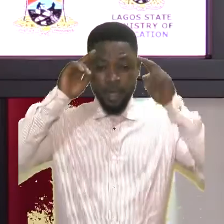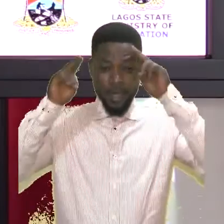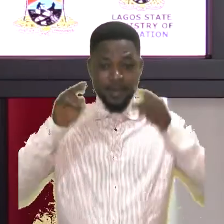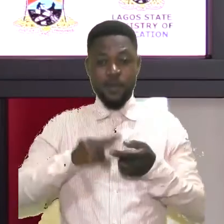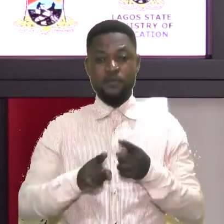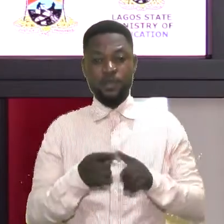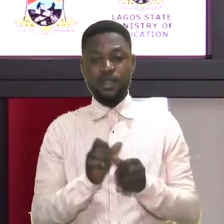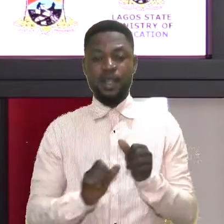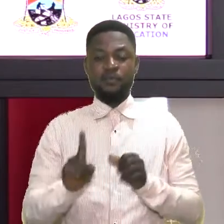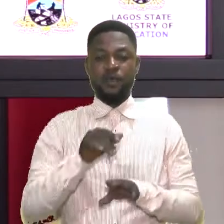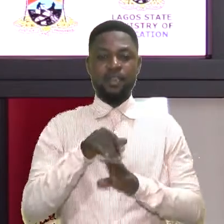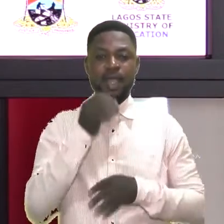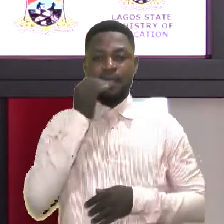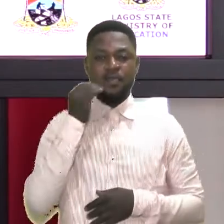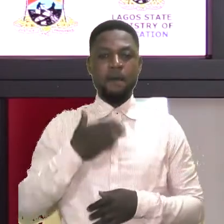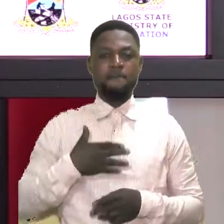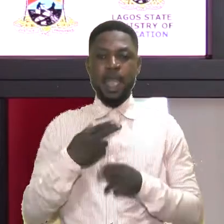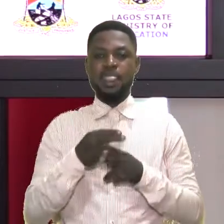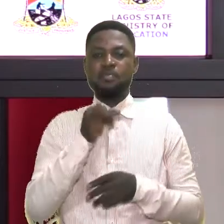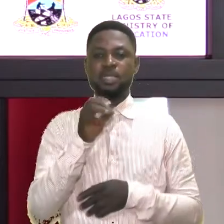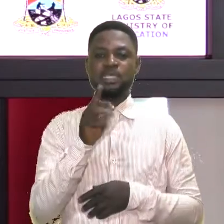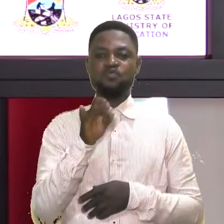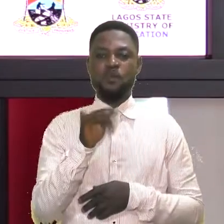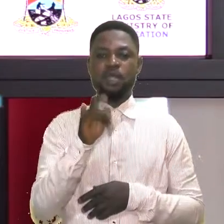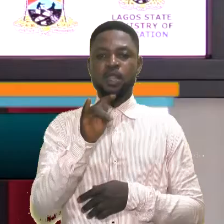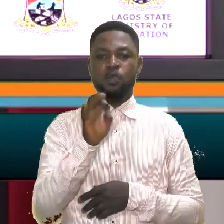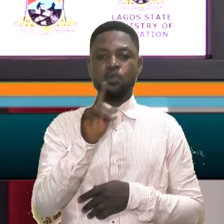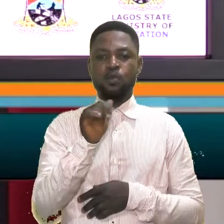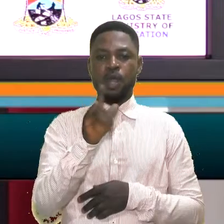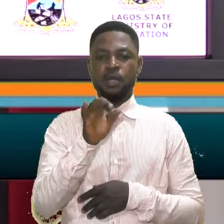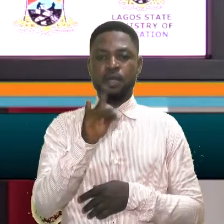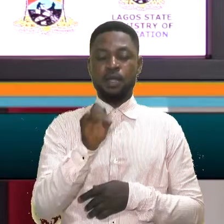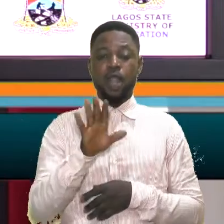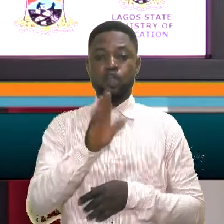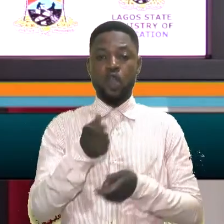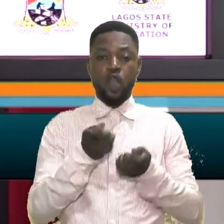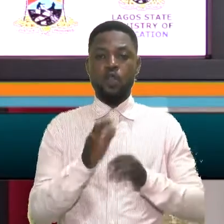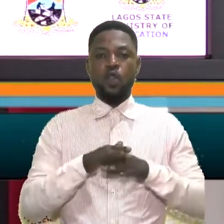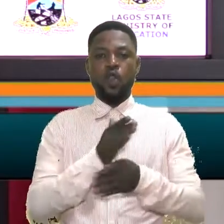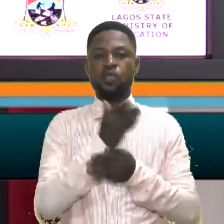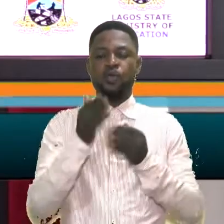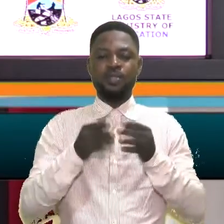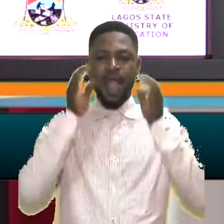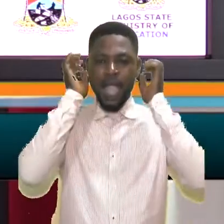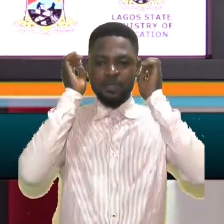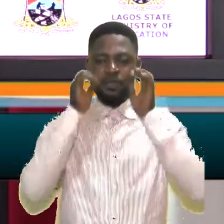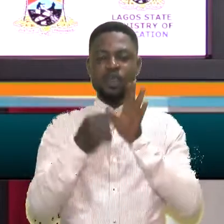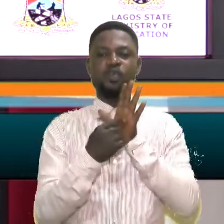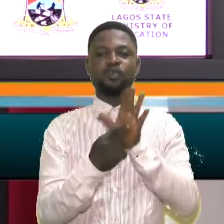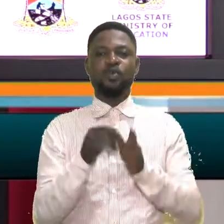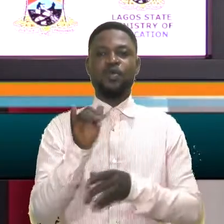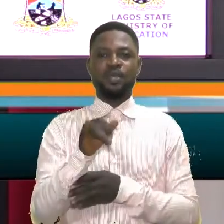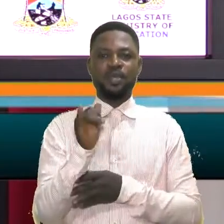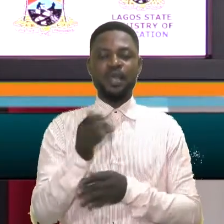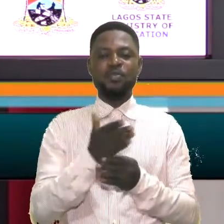Hello friends. Hello everyone at home. My name is Wumi Tolualalade, your anchor on the Total Education